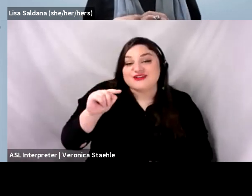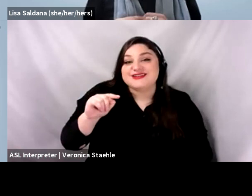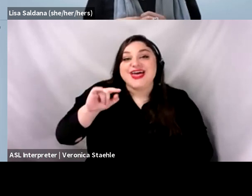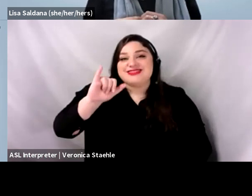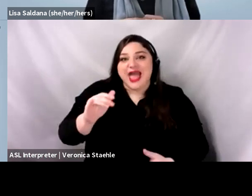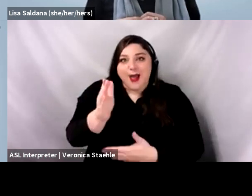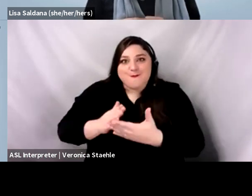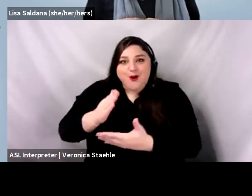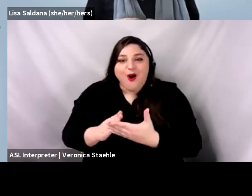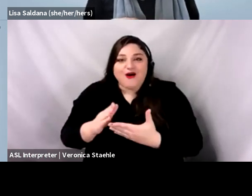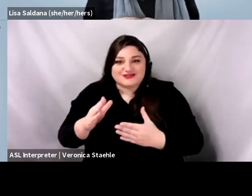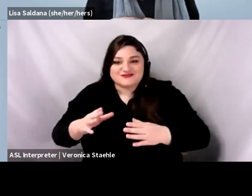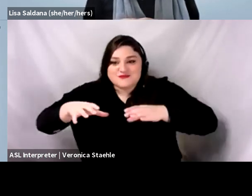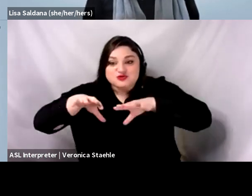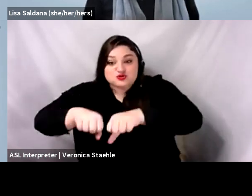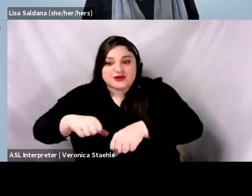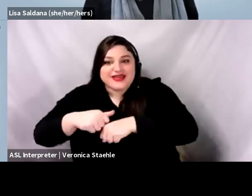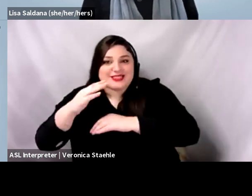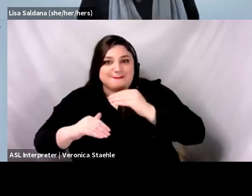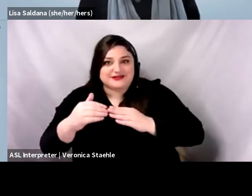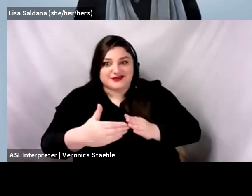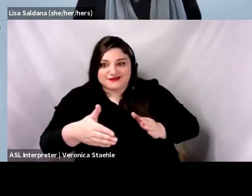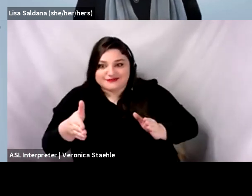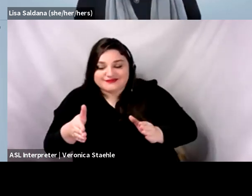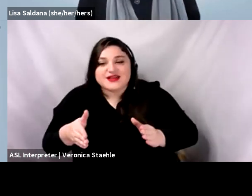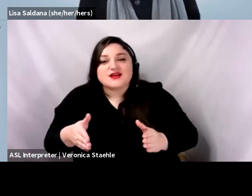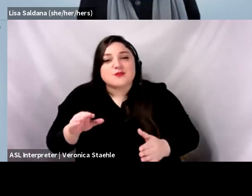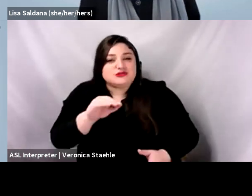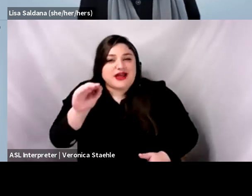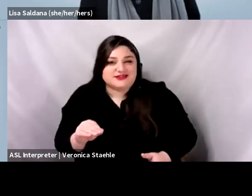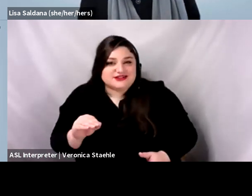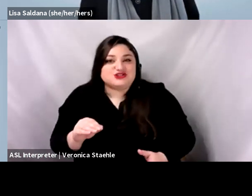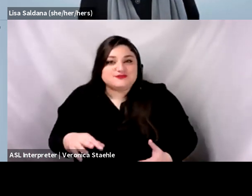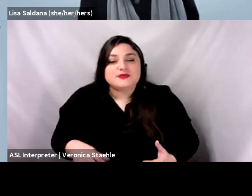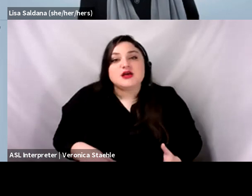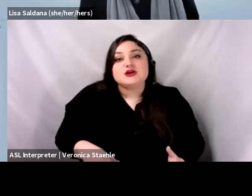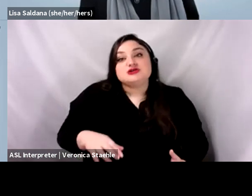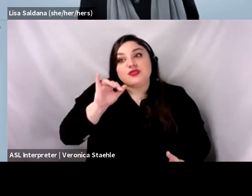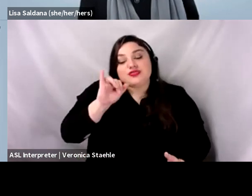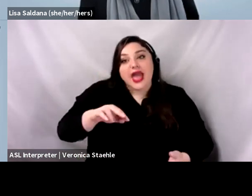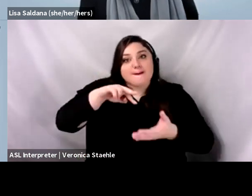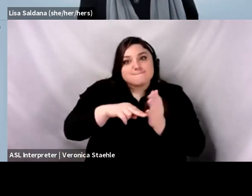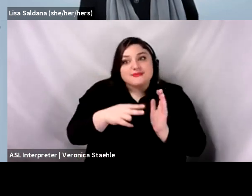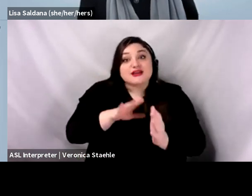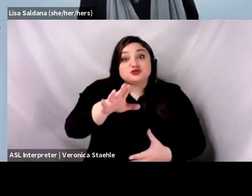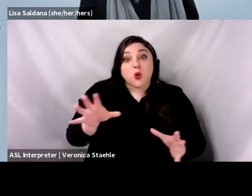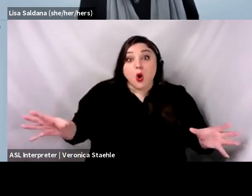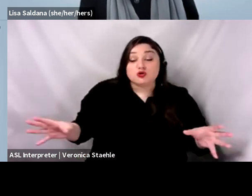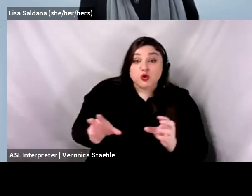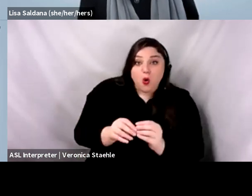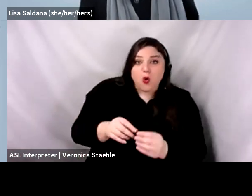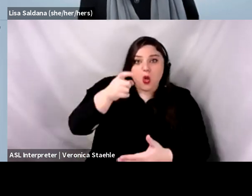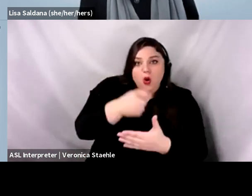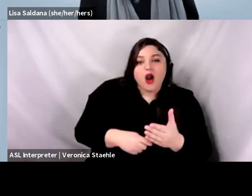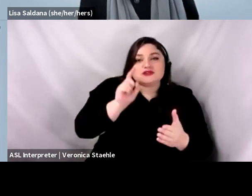I think if you're going to do that with building a best practice alert, for example, you'd have to distribute that cost based on